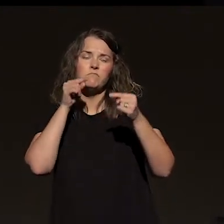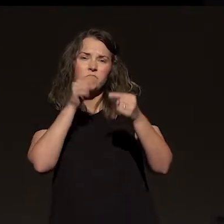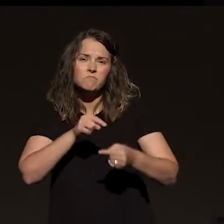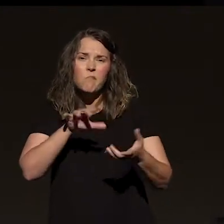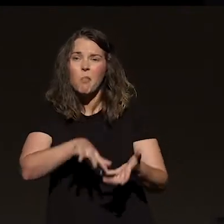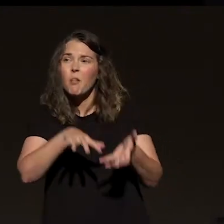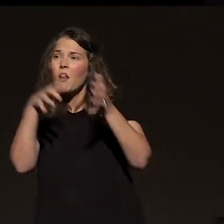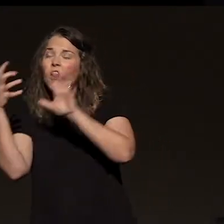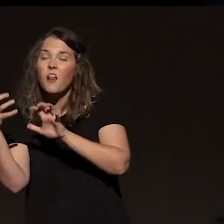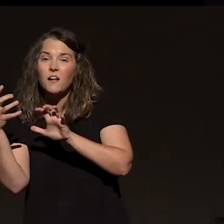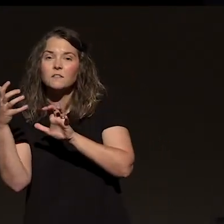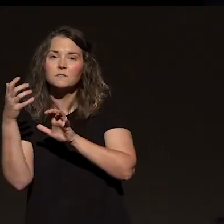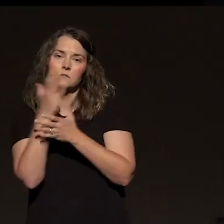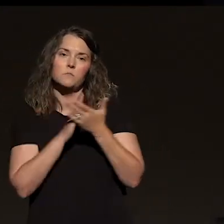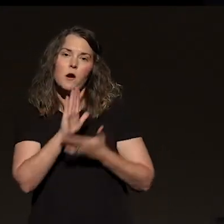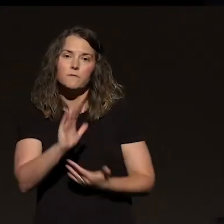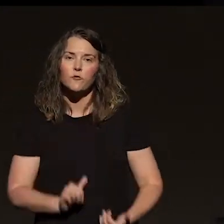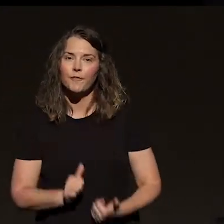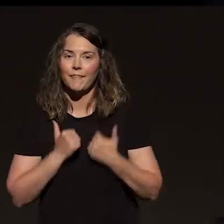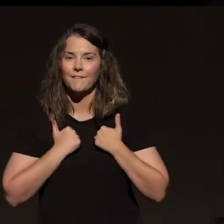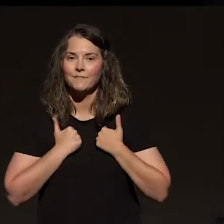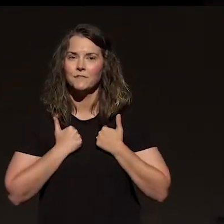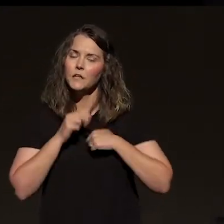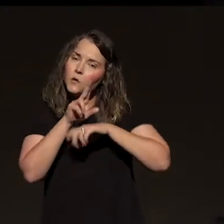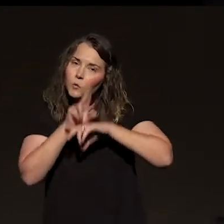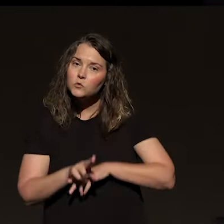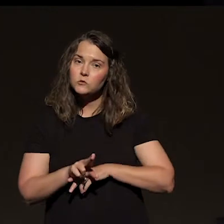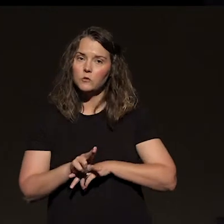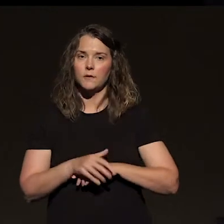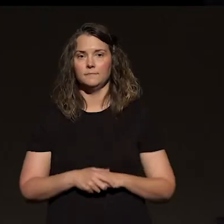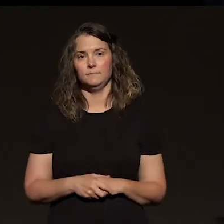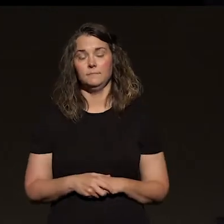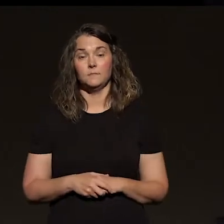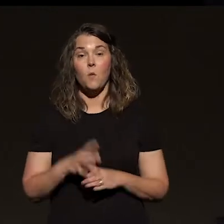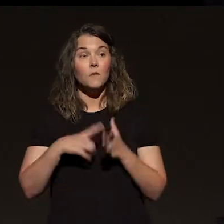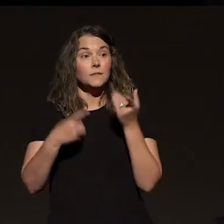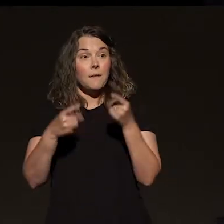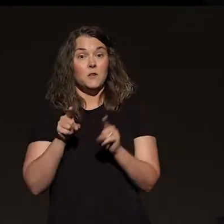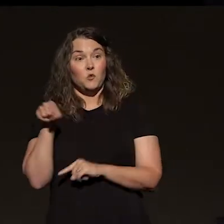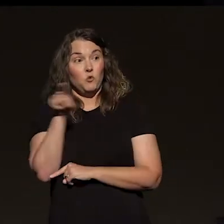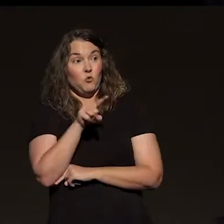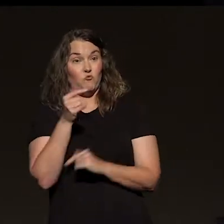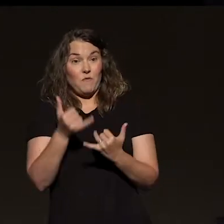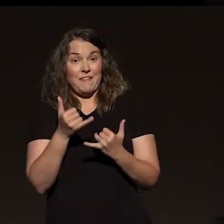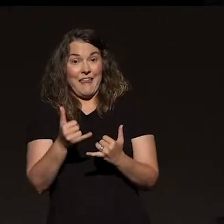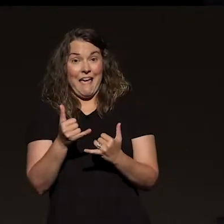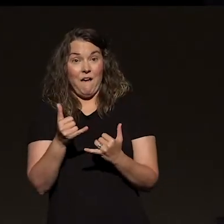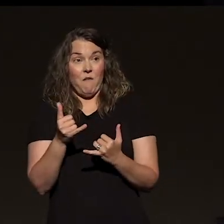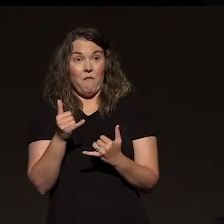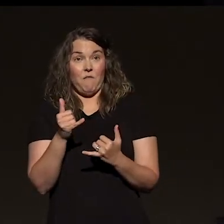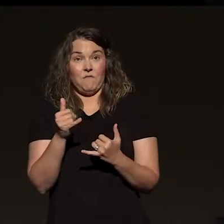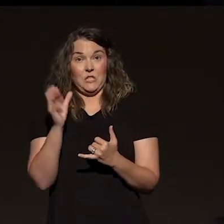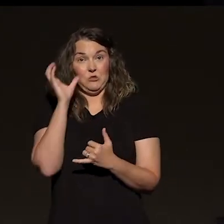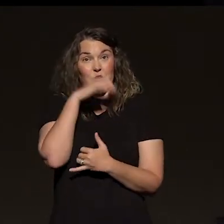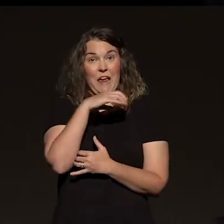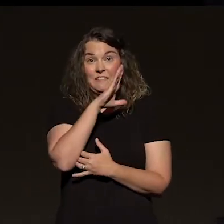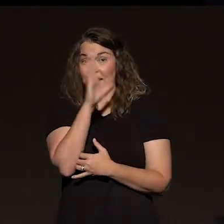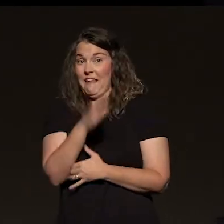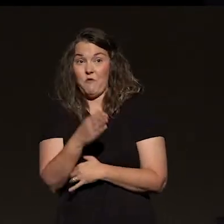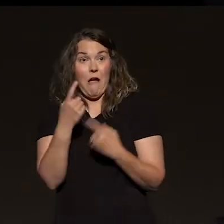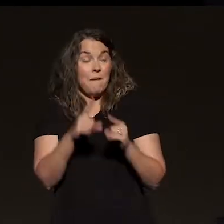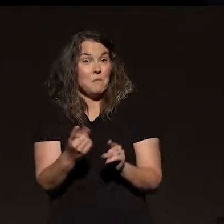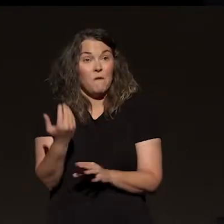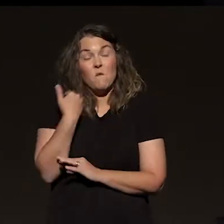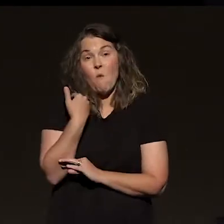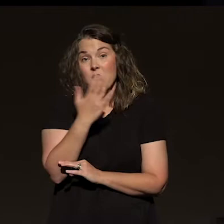everybody. So just get used to it. Don't act like what you're going through right now is some weird thing. Like this has never happened before. It's never going to happen